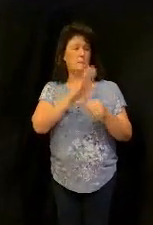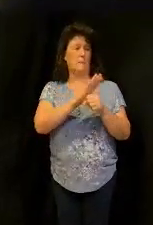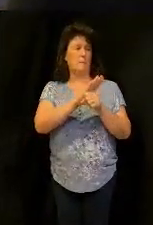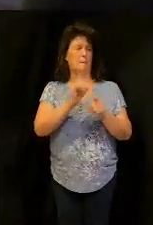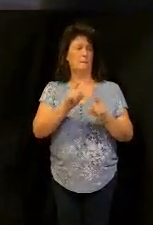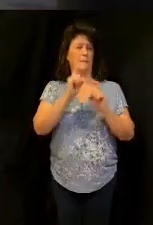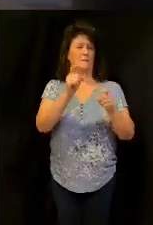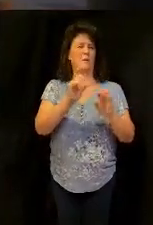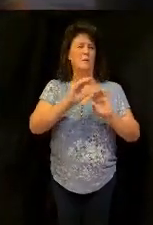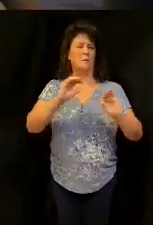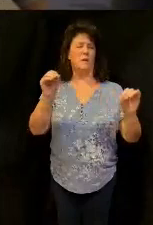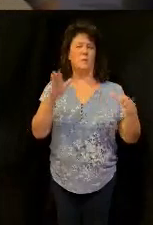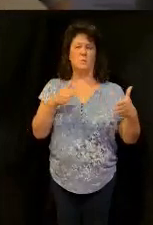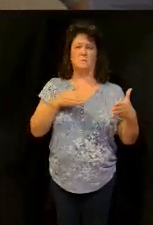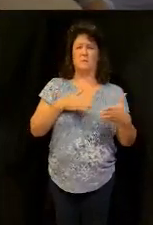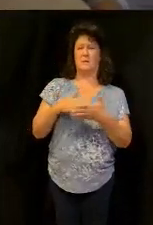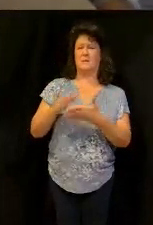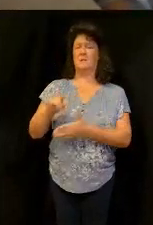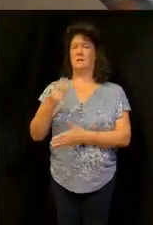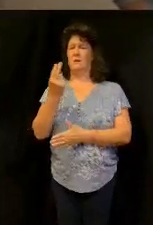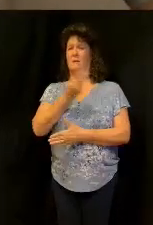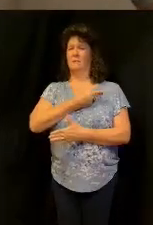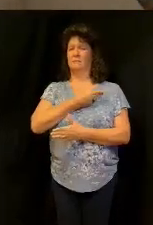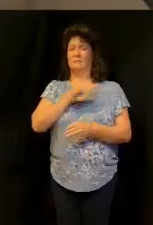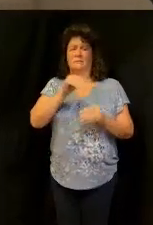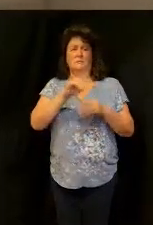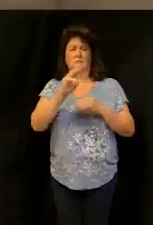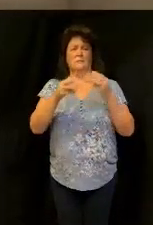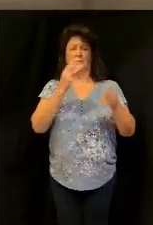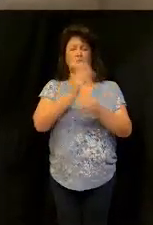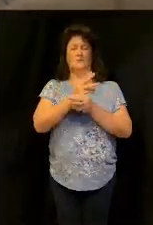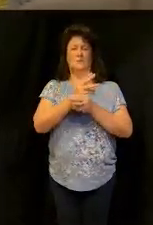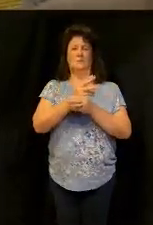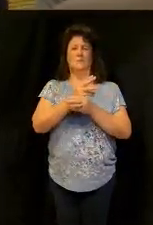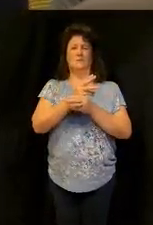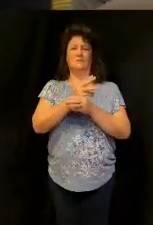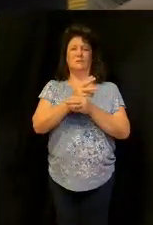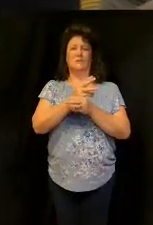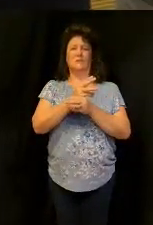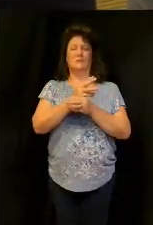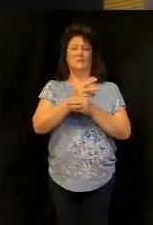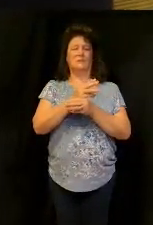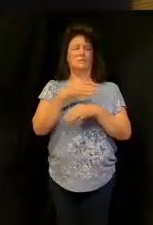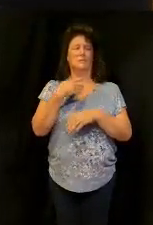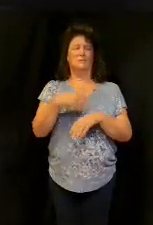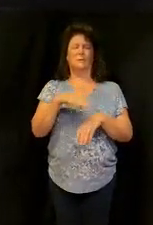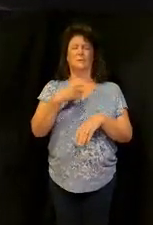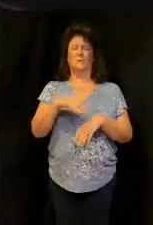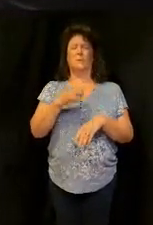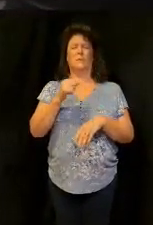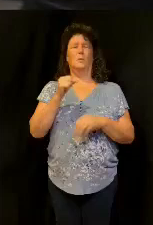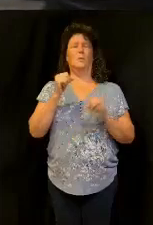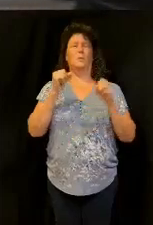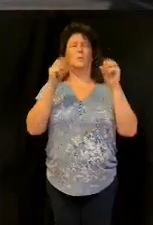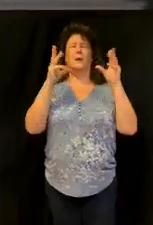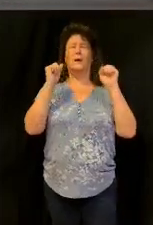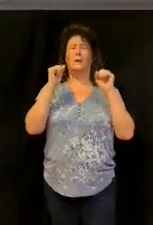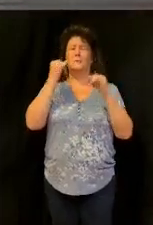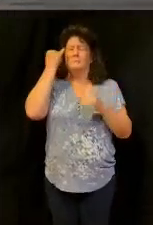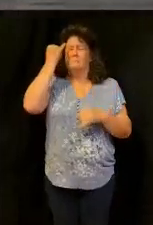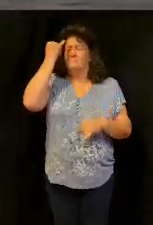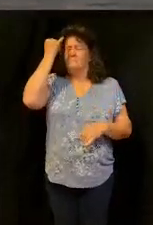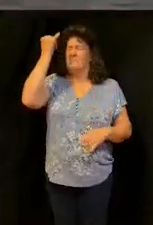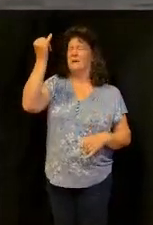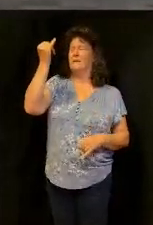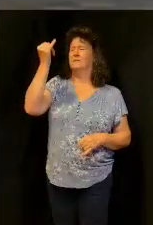that could be standing our way as far as in the world to be able to do what we need to do to rent out stadiums lord god to feed the poor